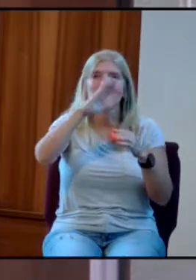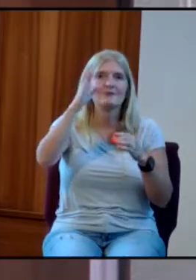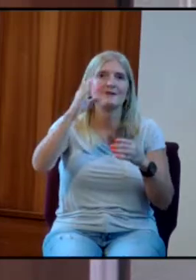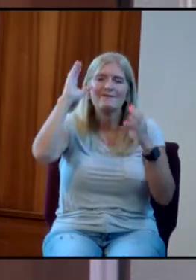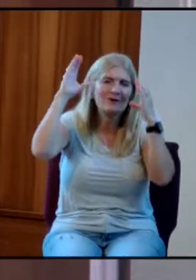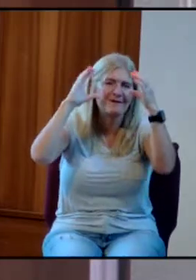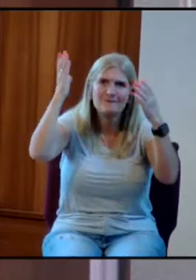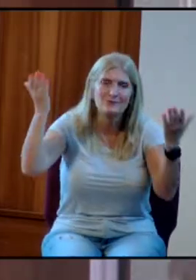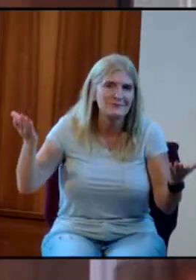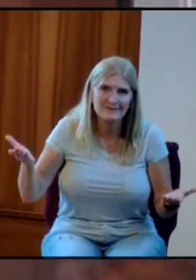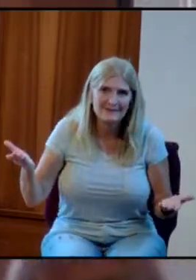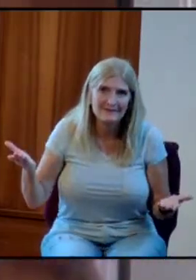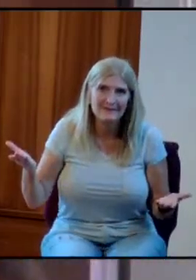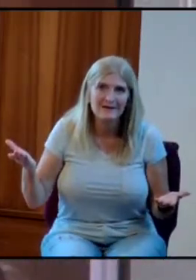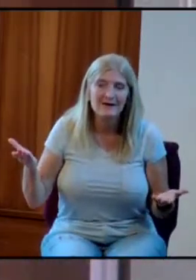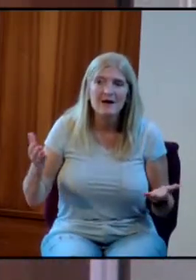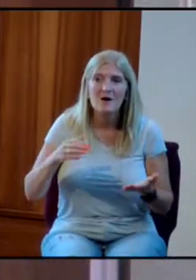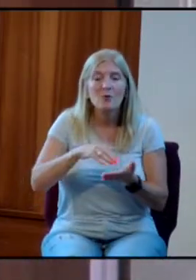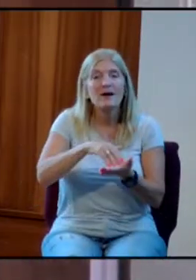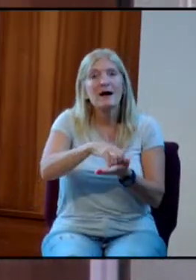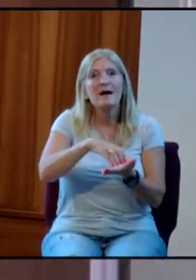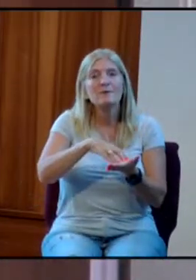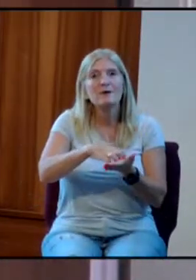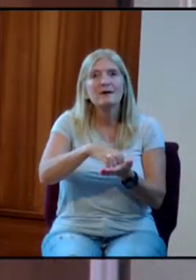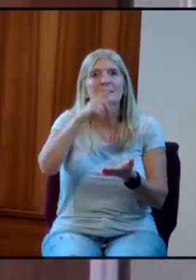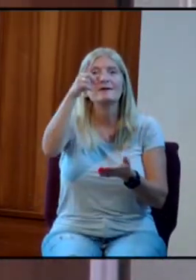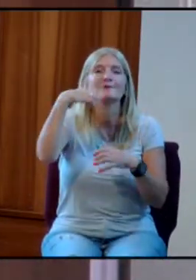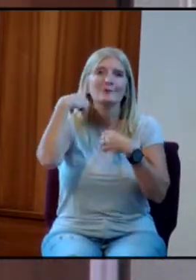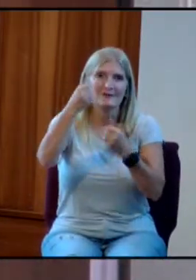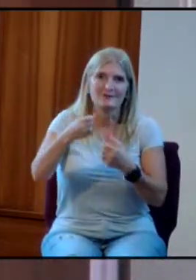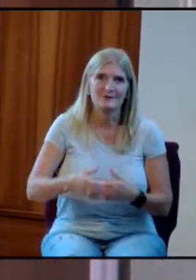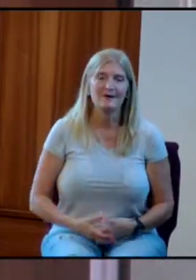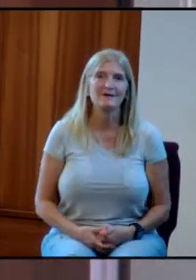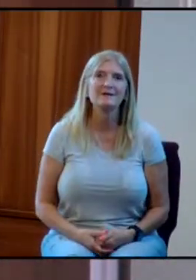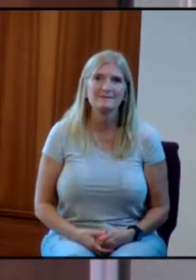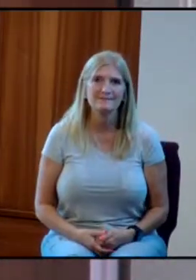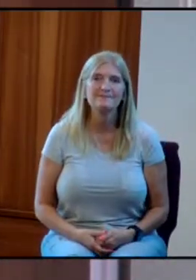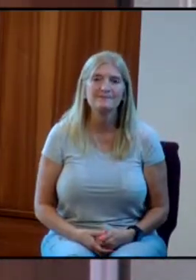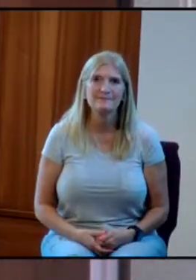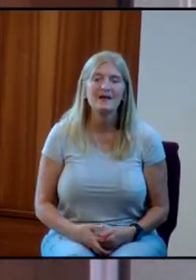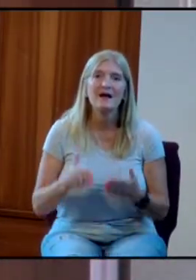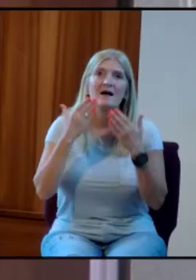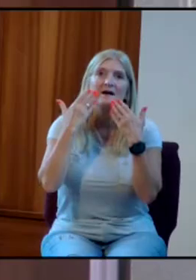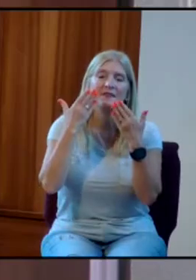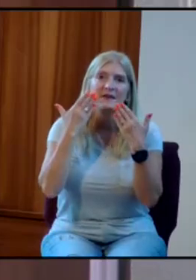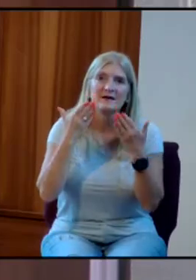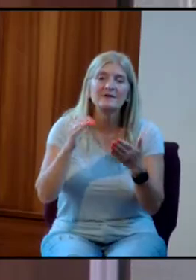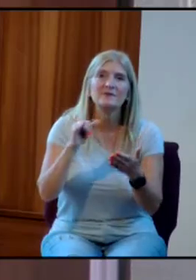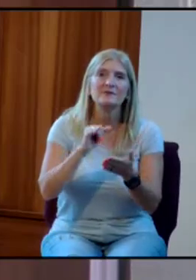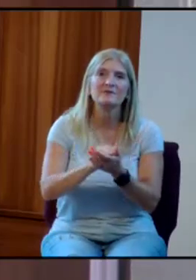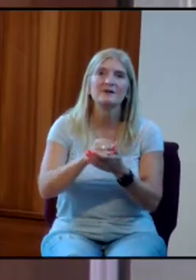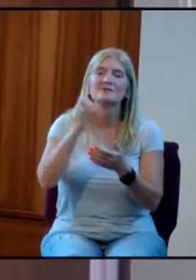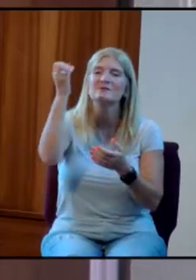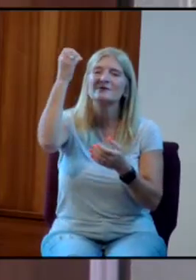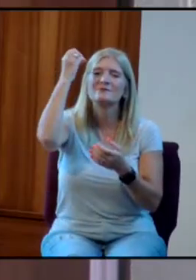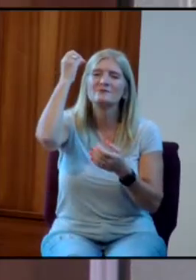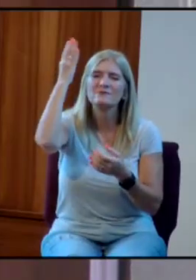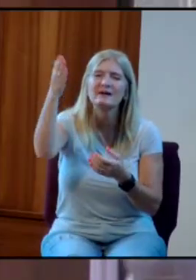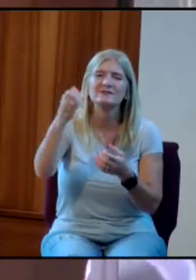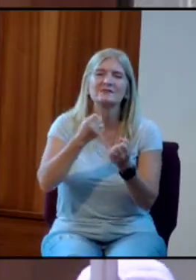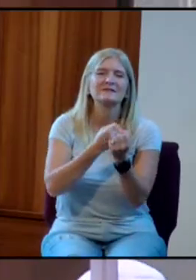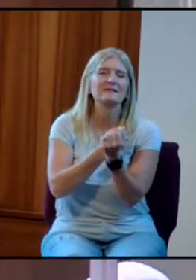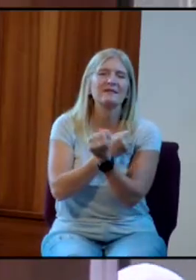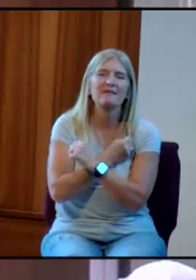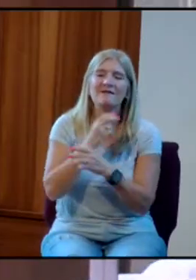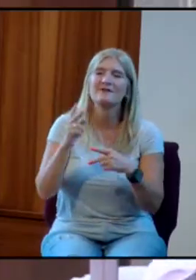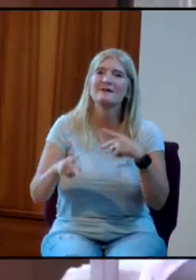Thank you that although that we are weak, you are strong. Thank you that you are gracious, merciful, loving,